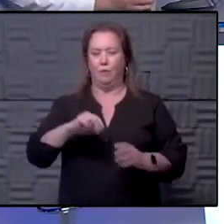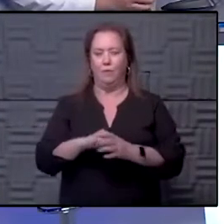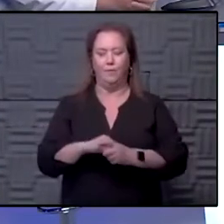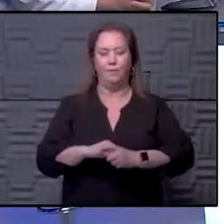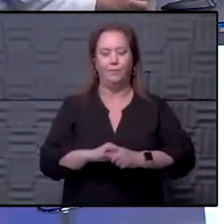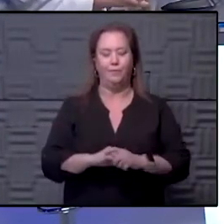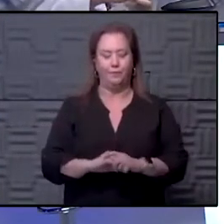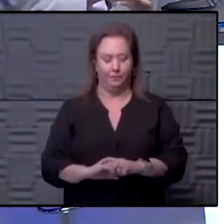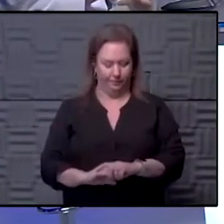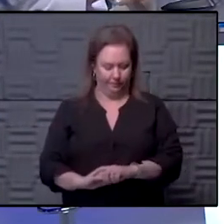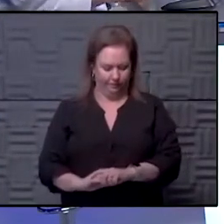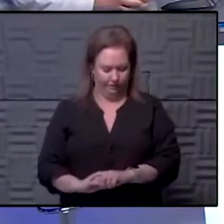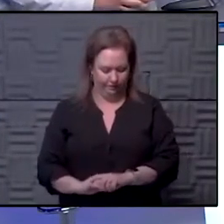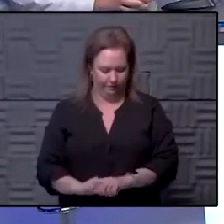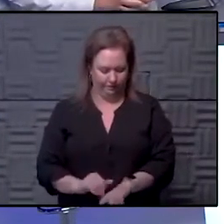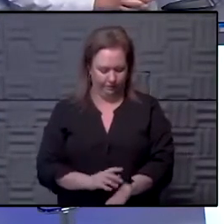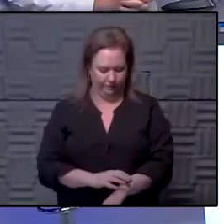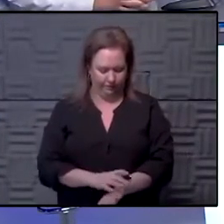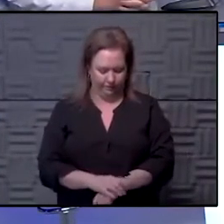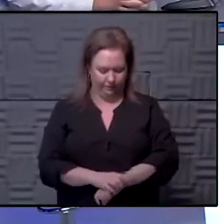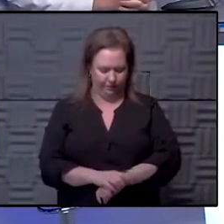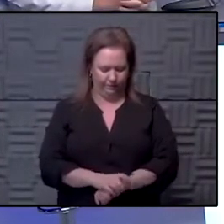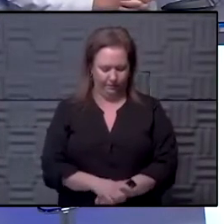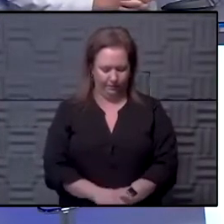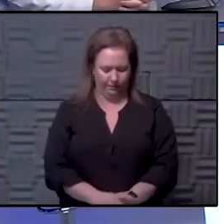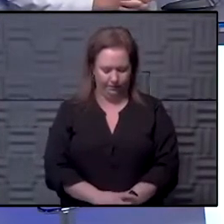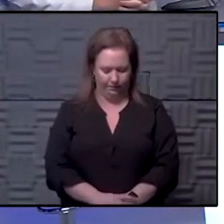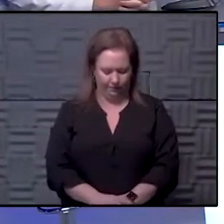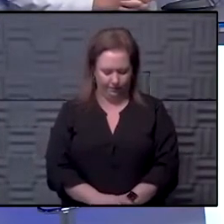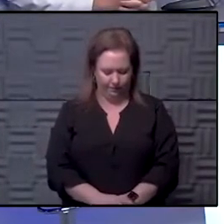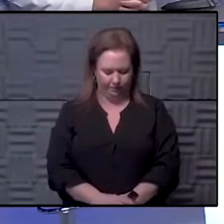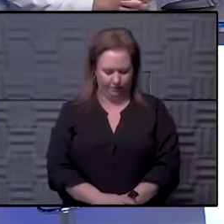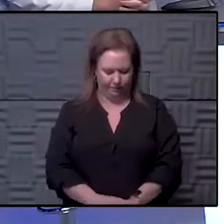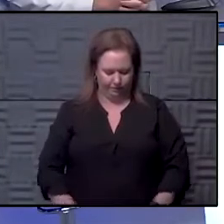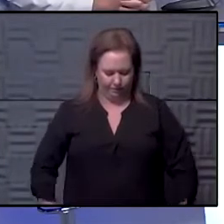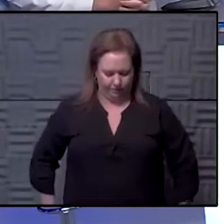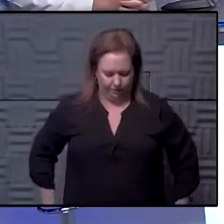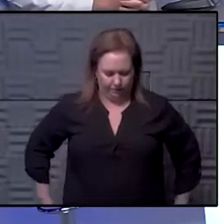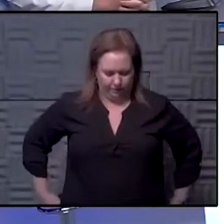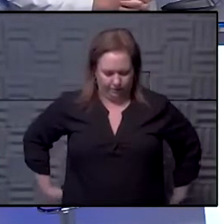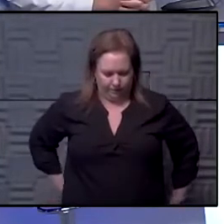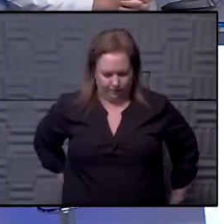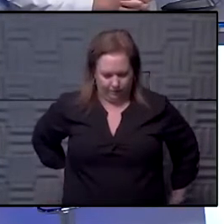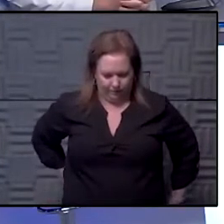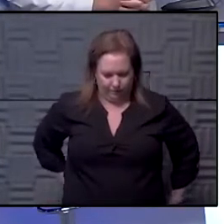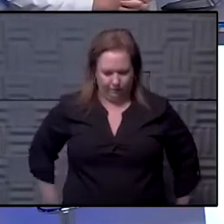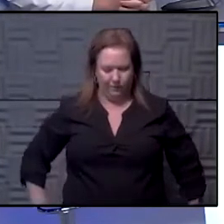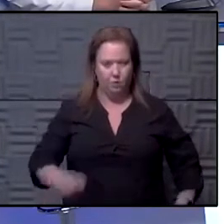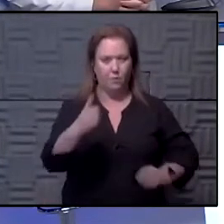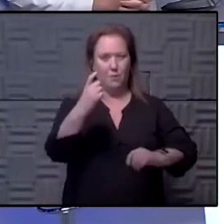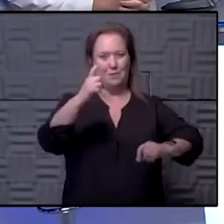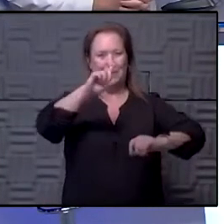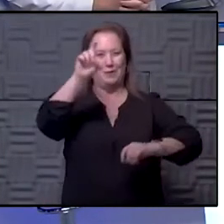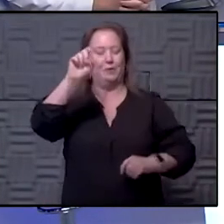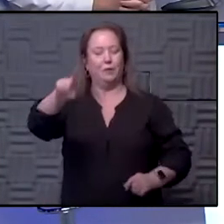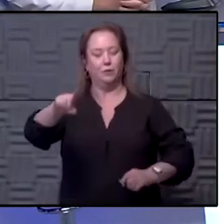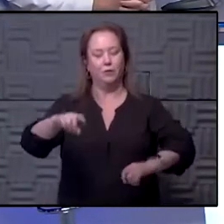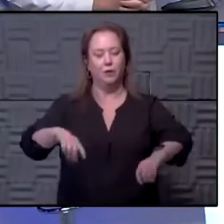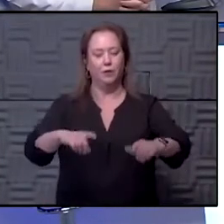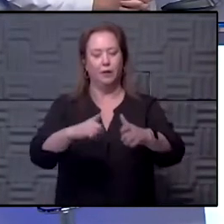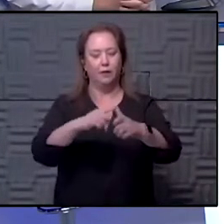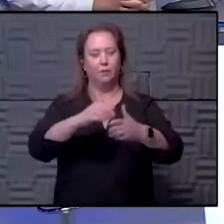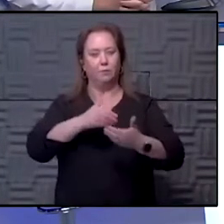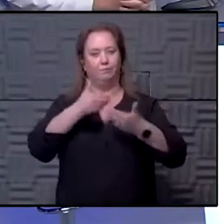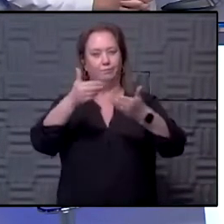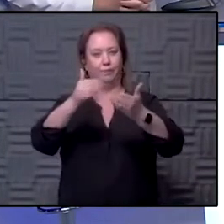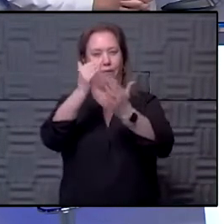certain yet, so. All right, and then one more question, and then we'll start on our list. Do we know